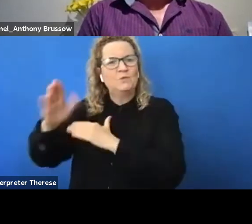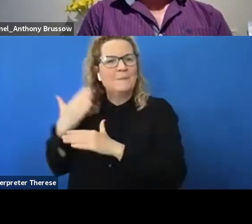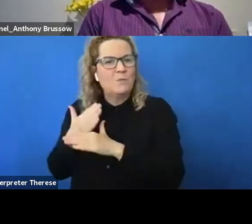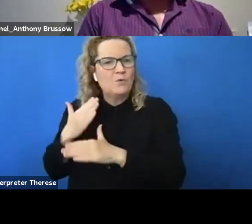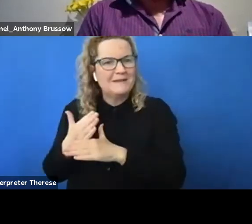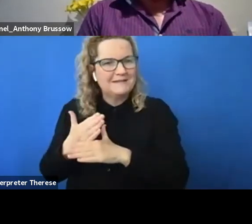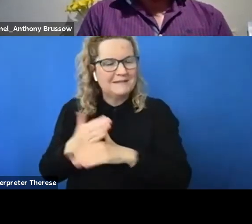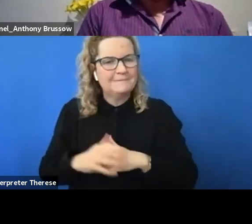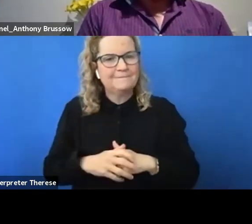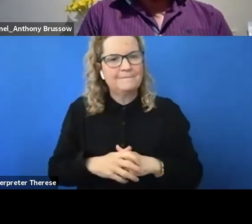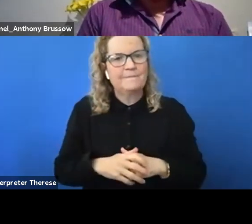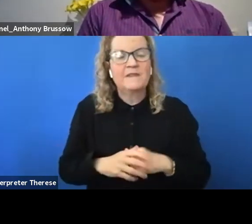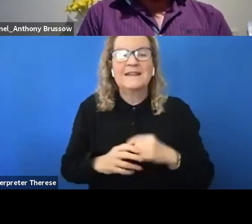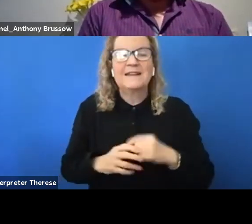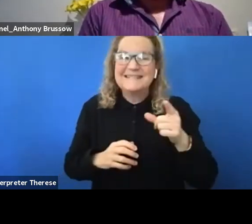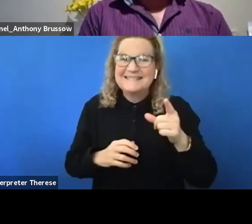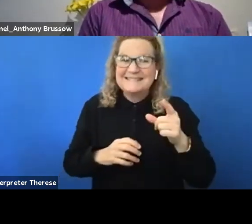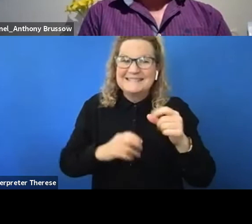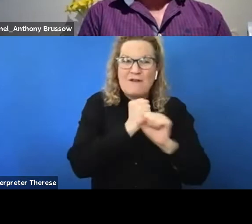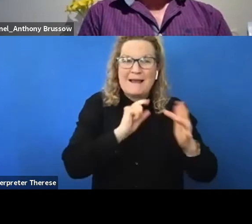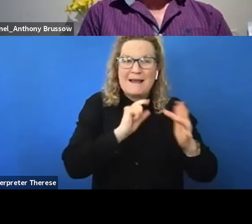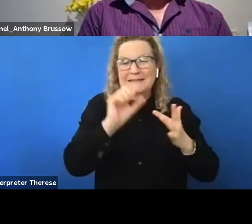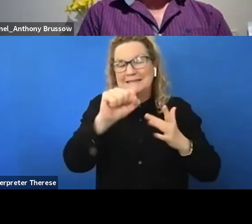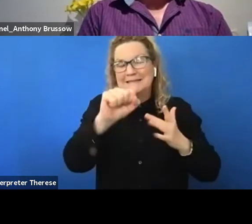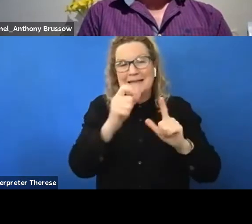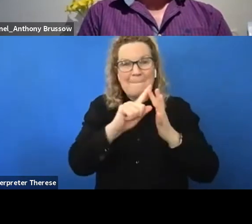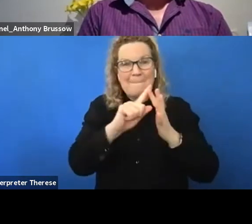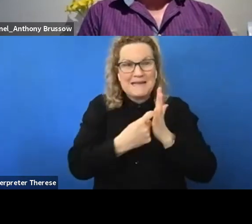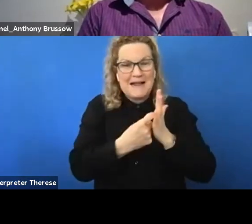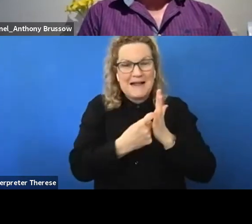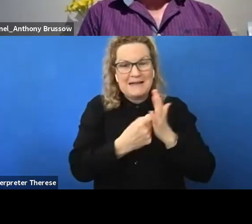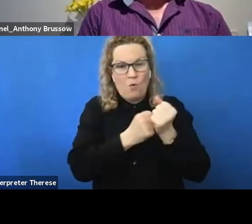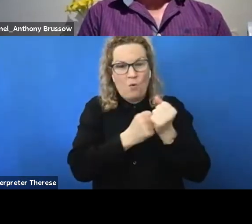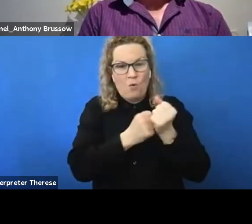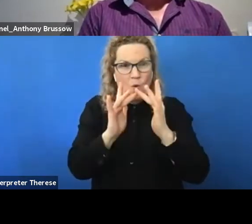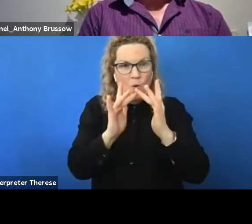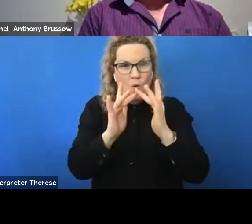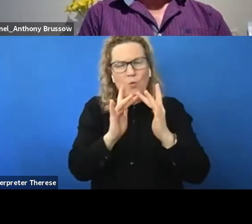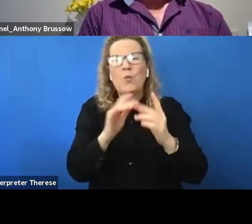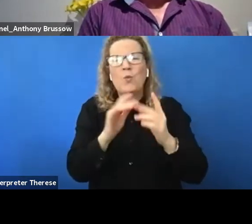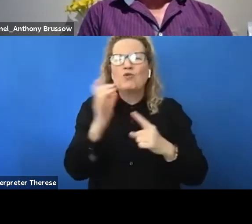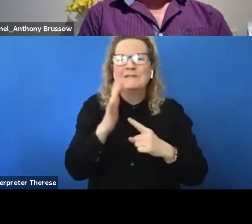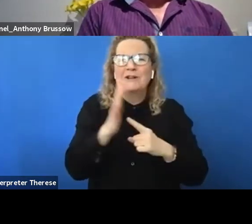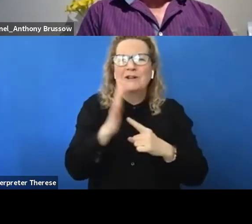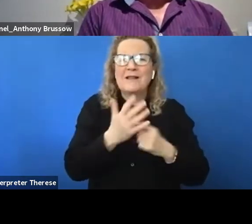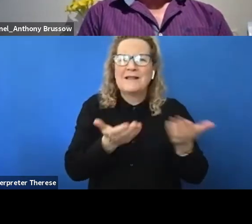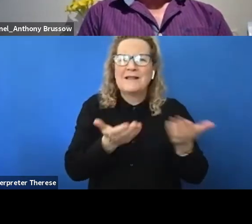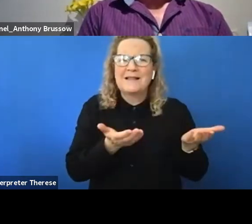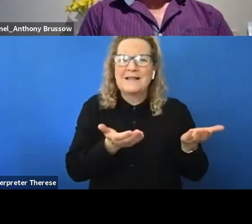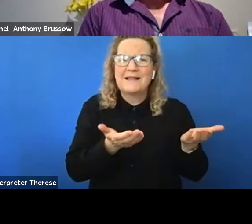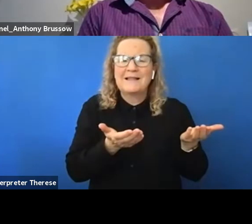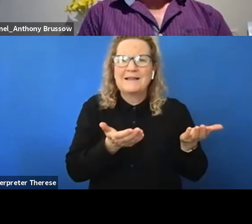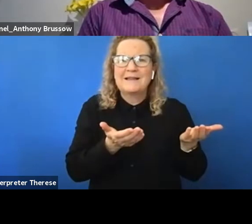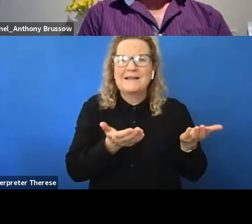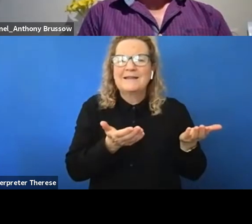Yeah, support networks, peer support is such a critical thing, isn't it. I certainly early on in my career. So thank